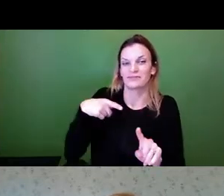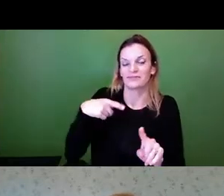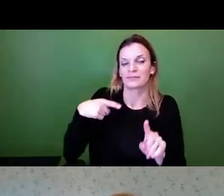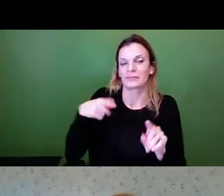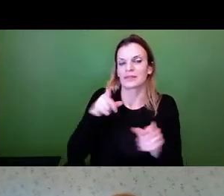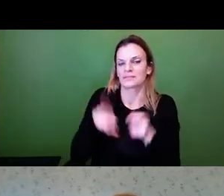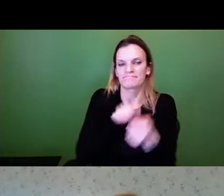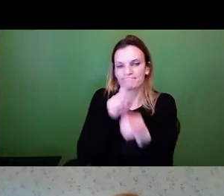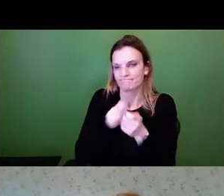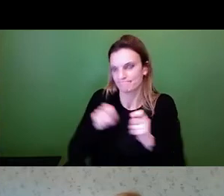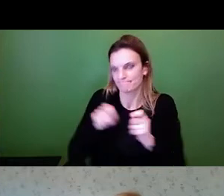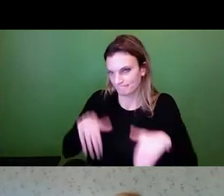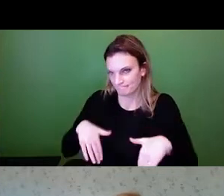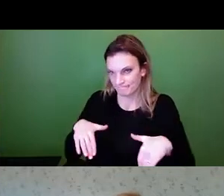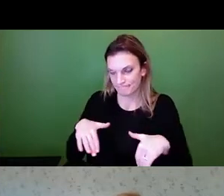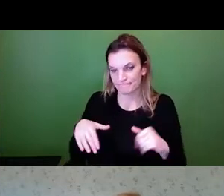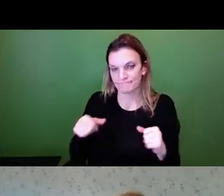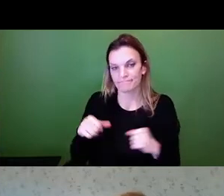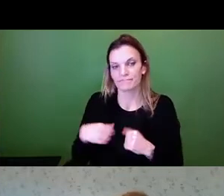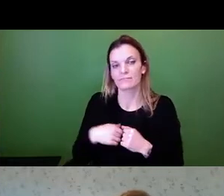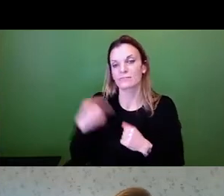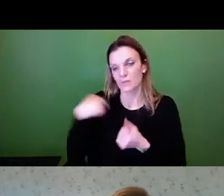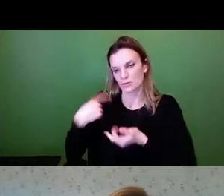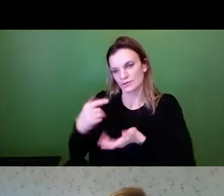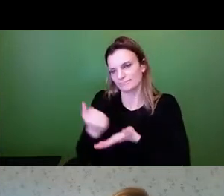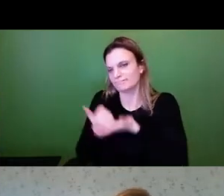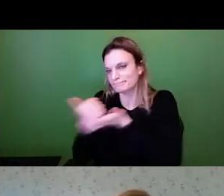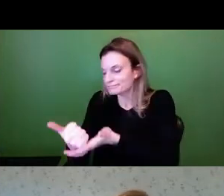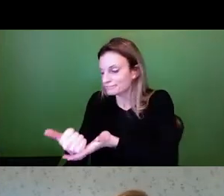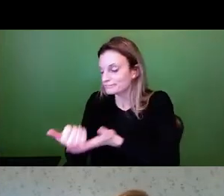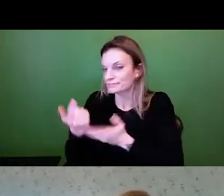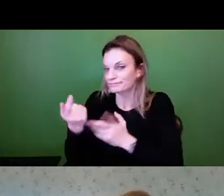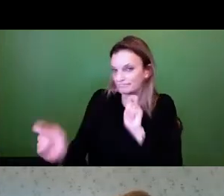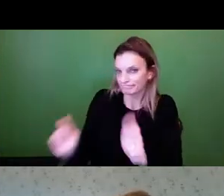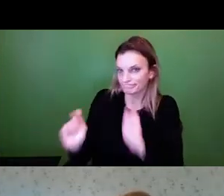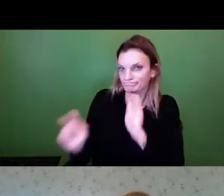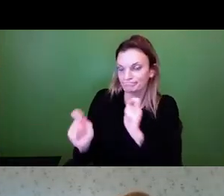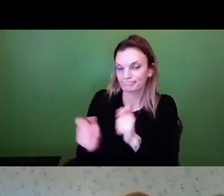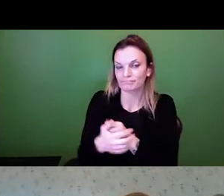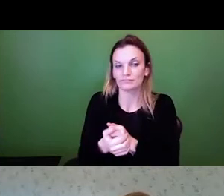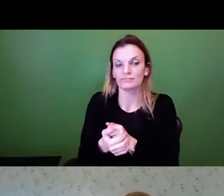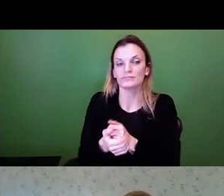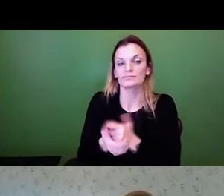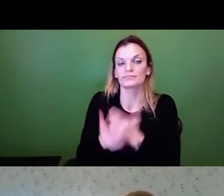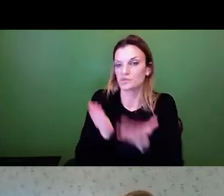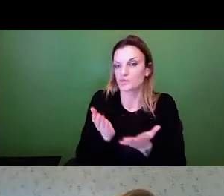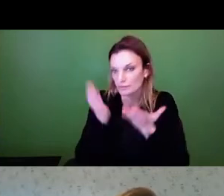help employers to accommodate. So workers, so we'll give recommendations